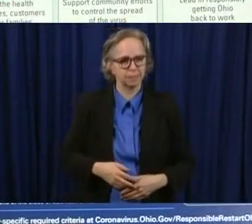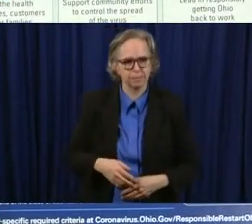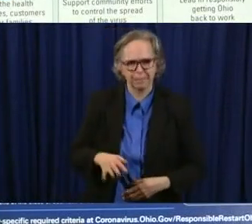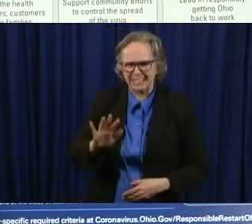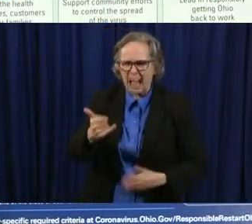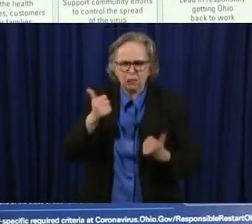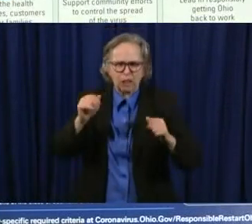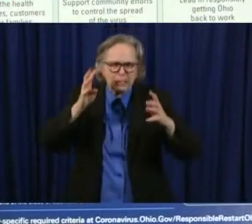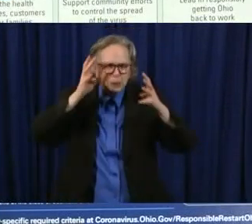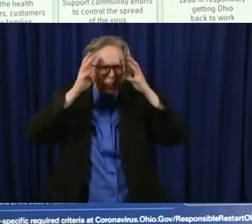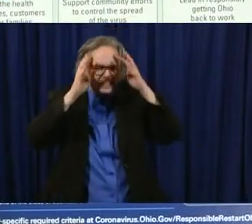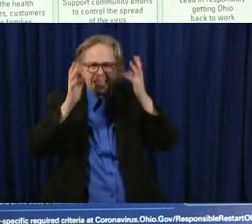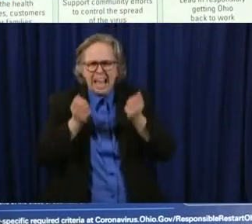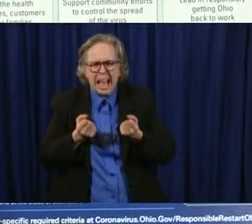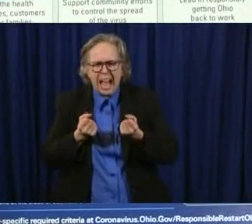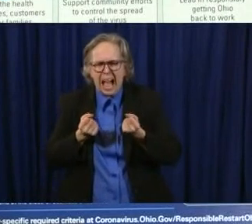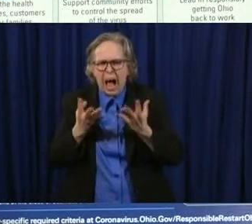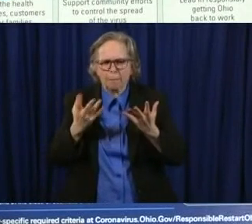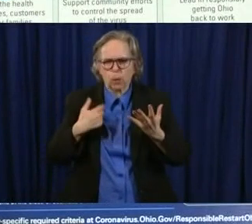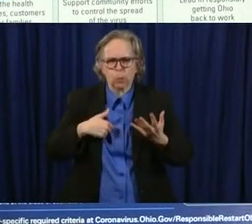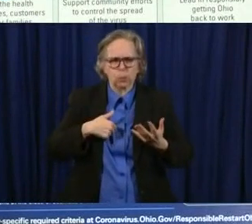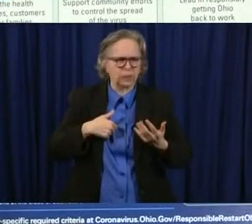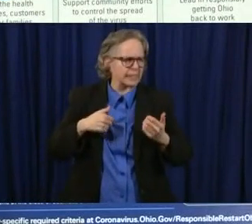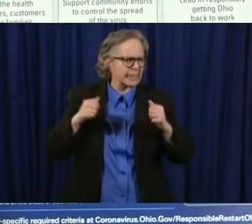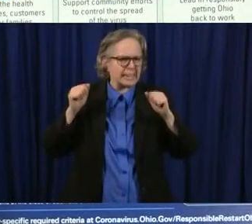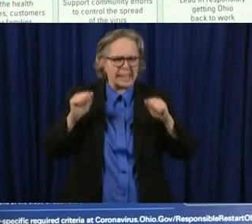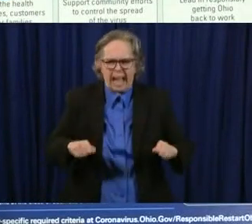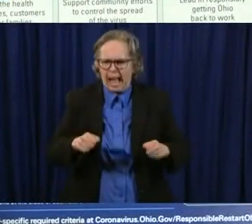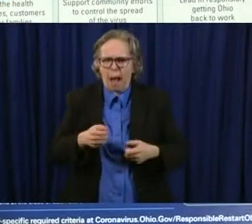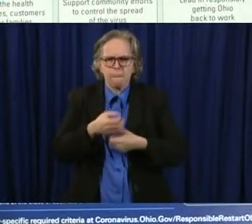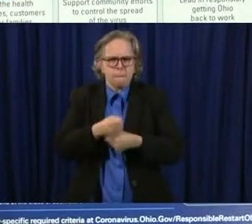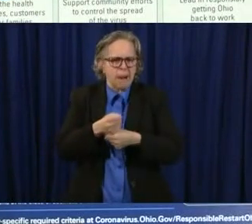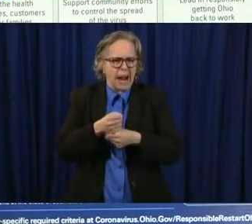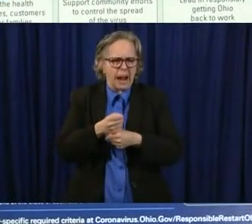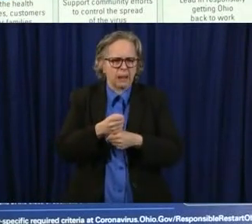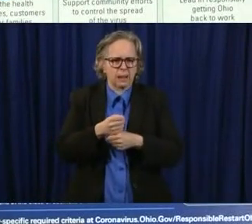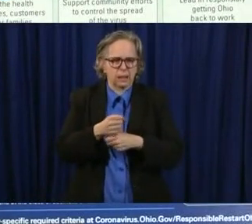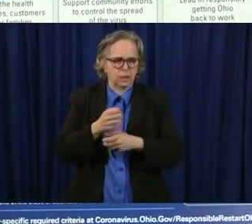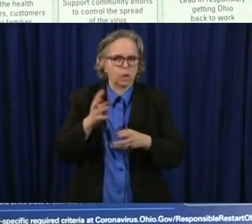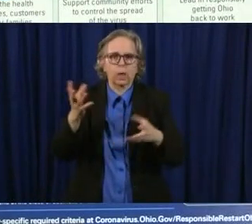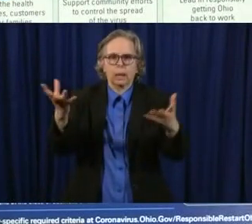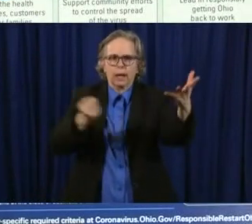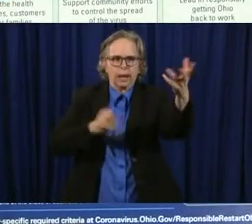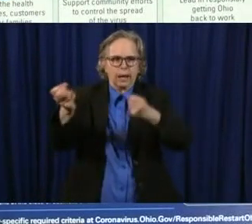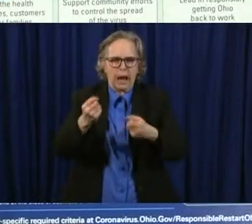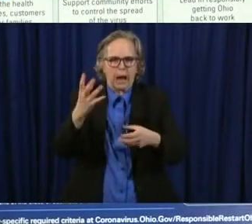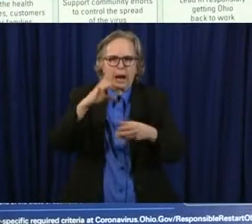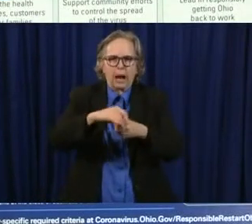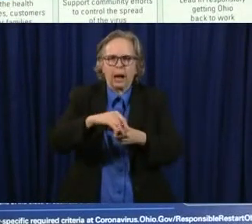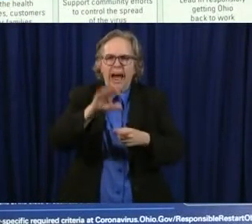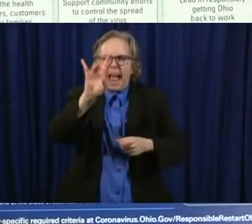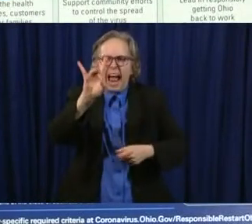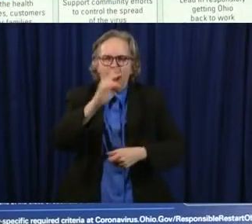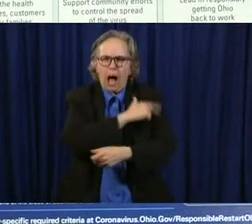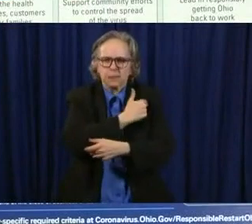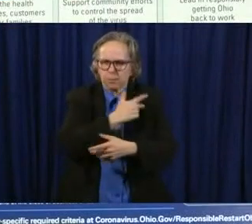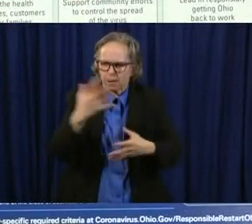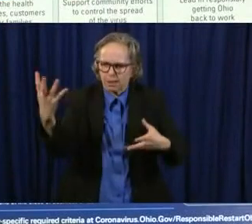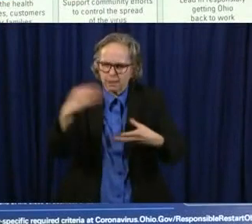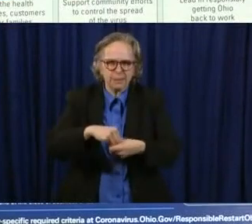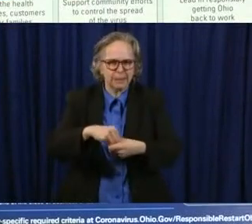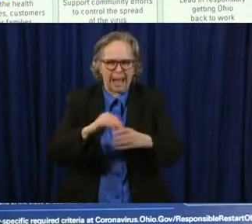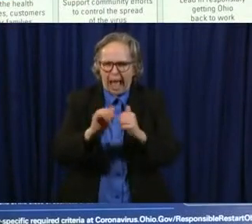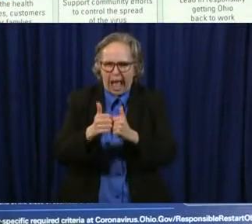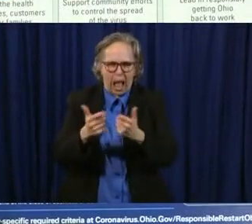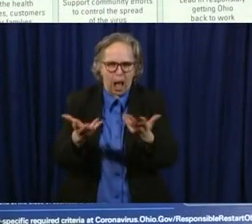we were going to be able to do with the eight hospitals uh around the state where we are trying to drive the the two things